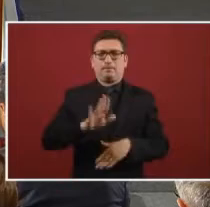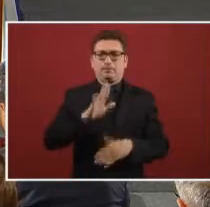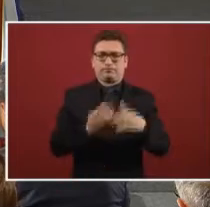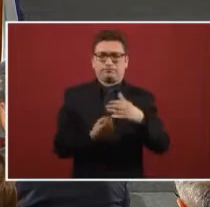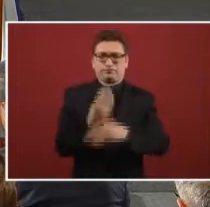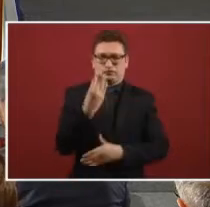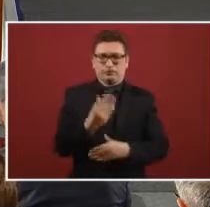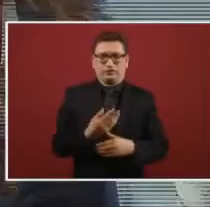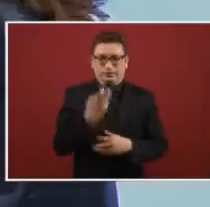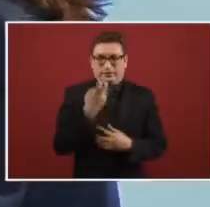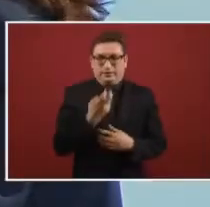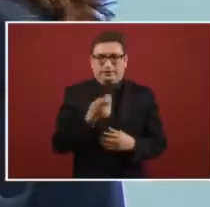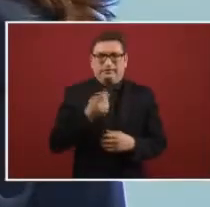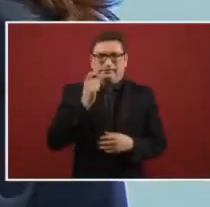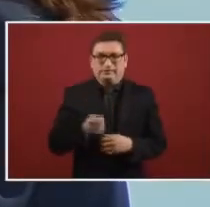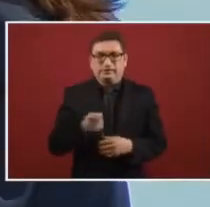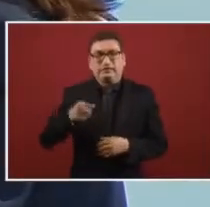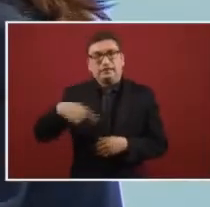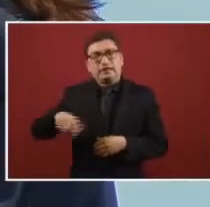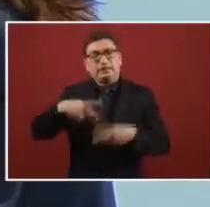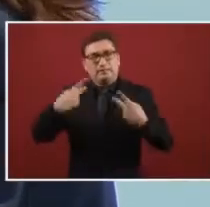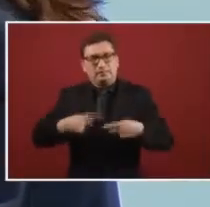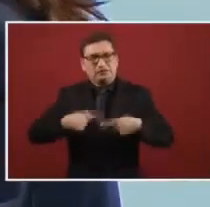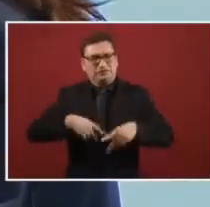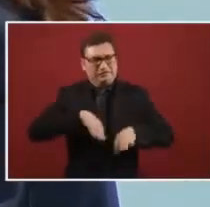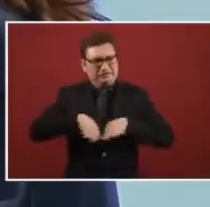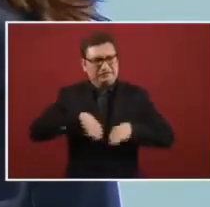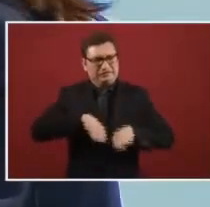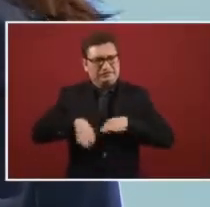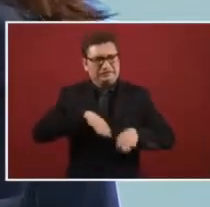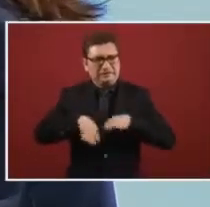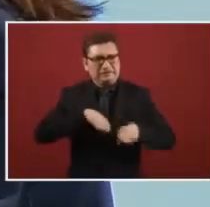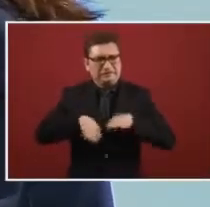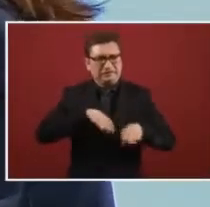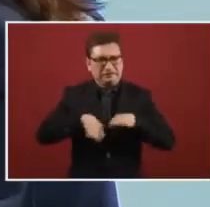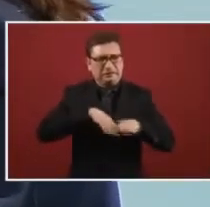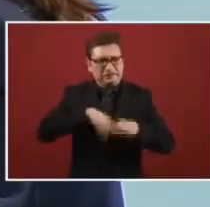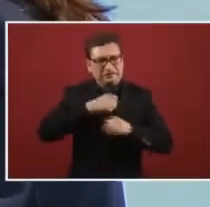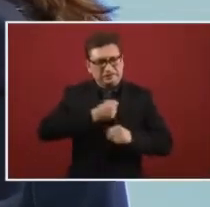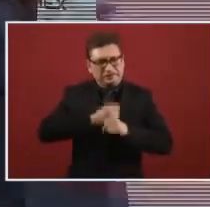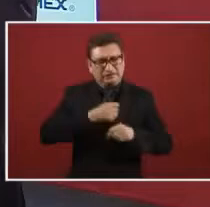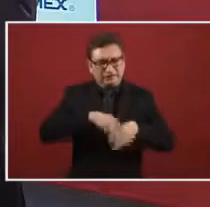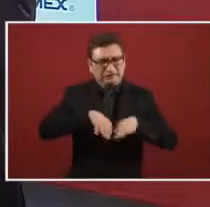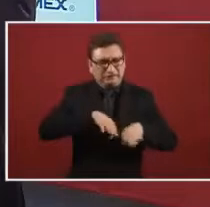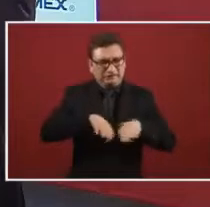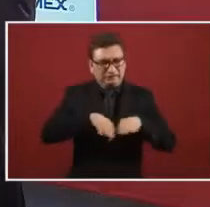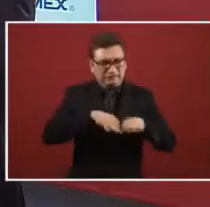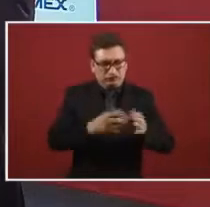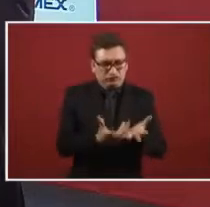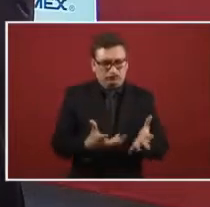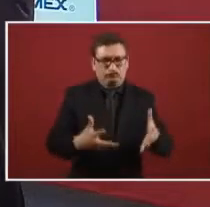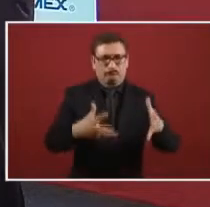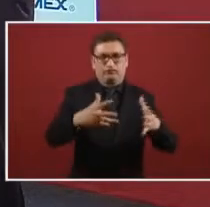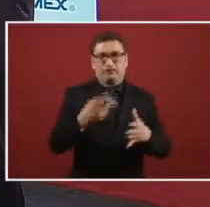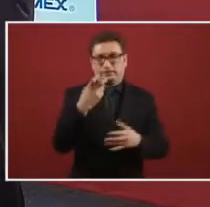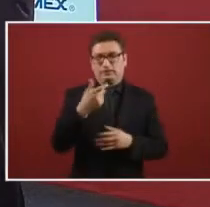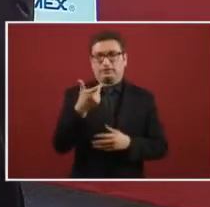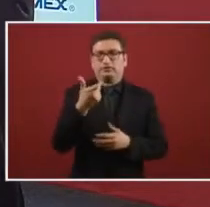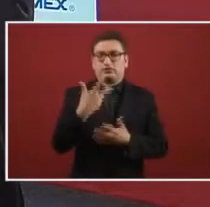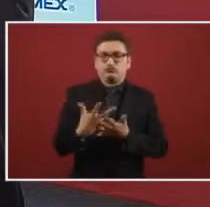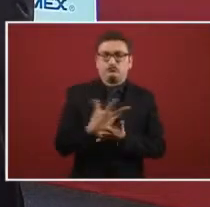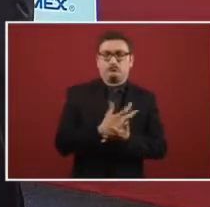practically new and that is man hours that saved us very much money